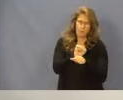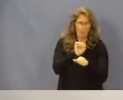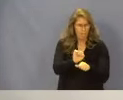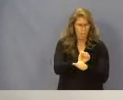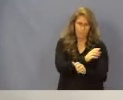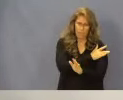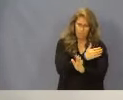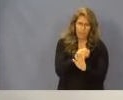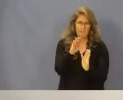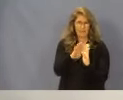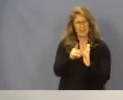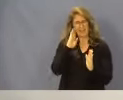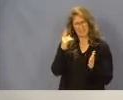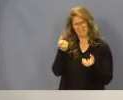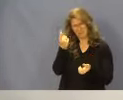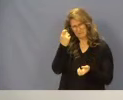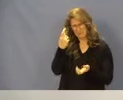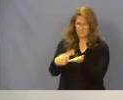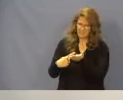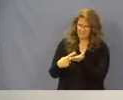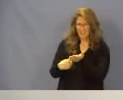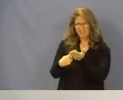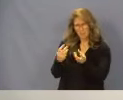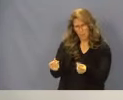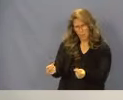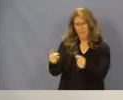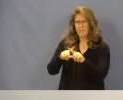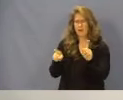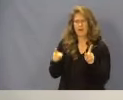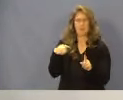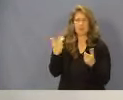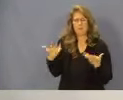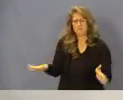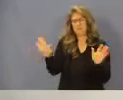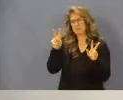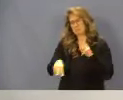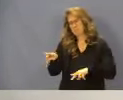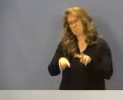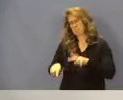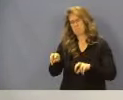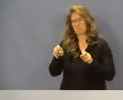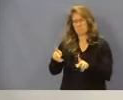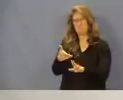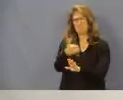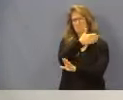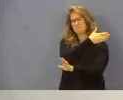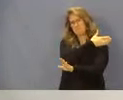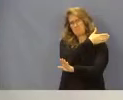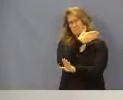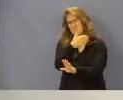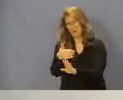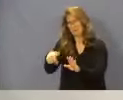we ran through these fairly quickly, we all had an opportunity to review these and did review prior to